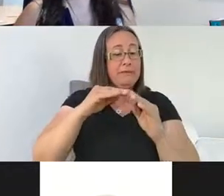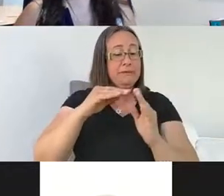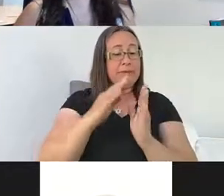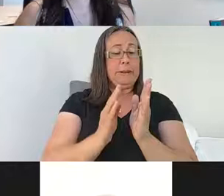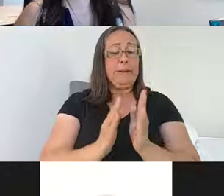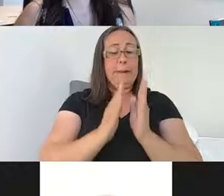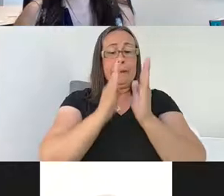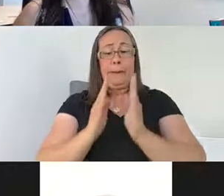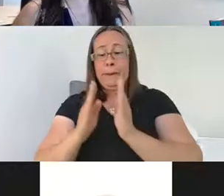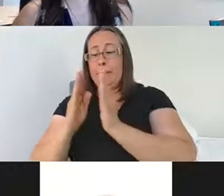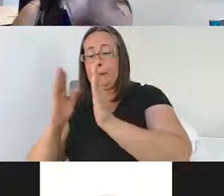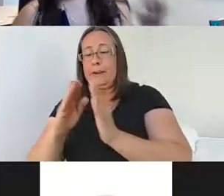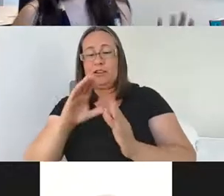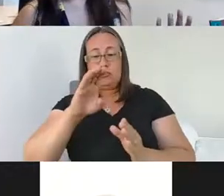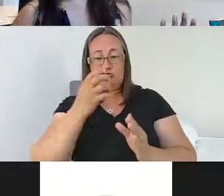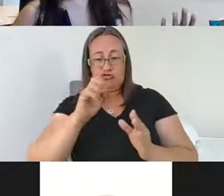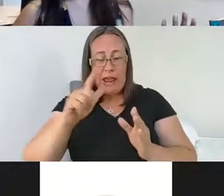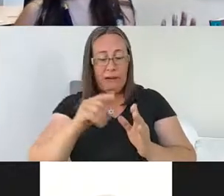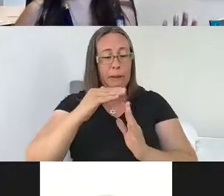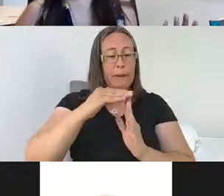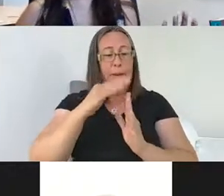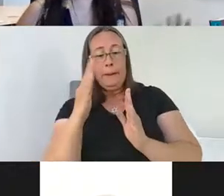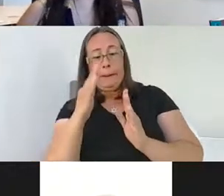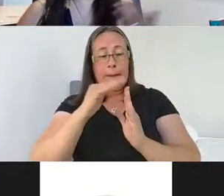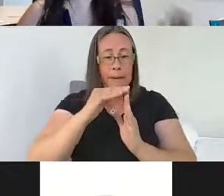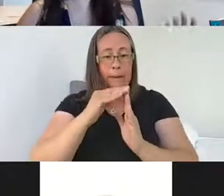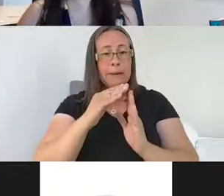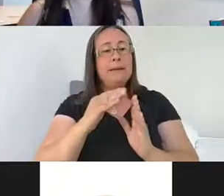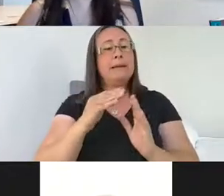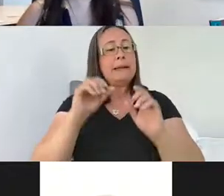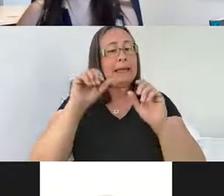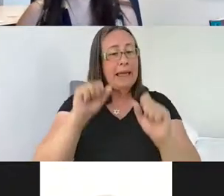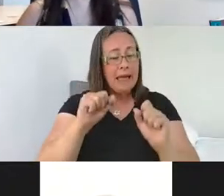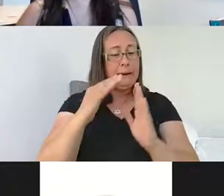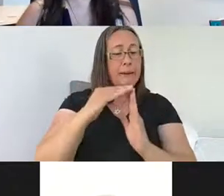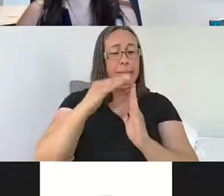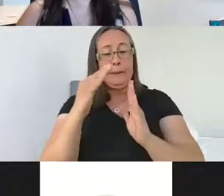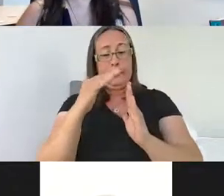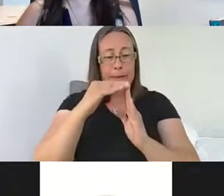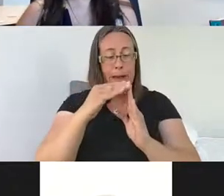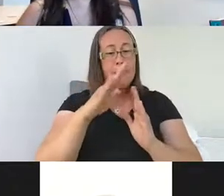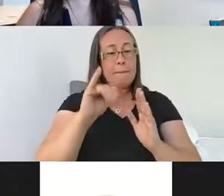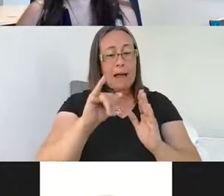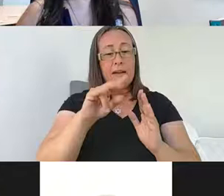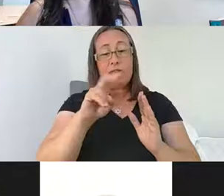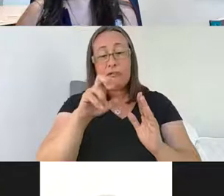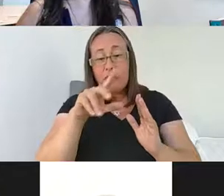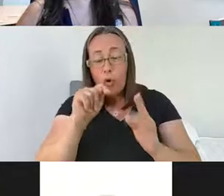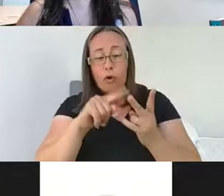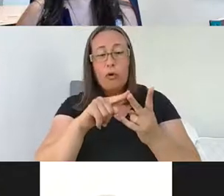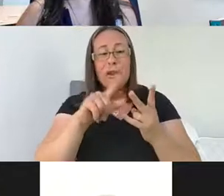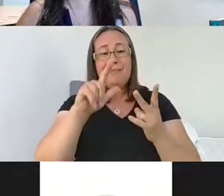the types of ion channels in the brain can be gated in a lot of different ways, either by voltage, ligands,